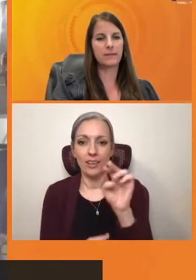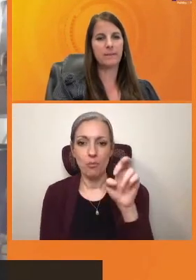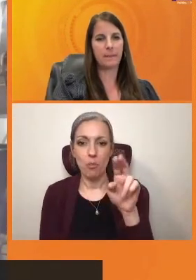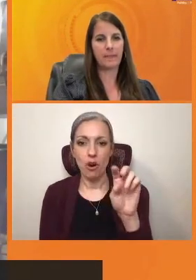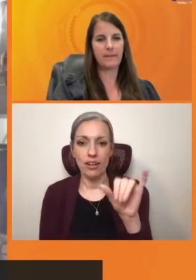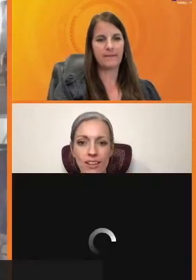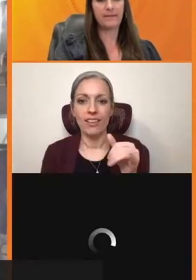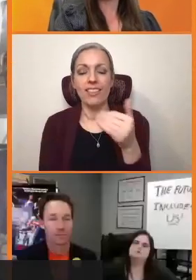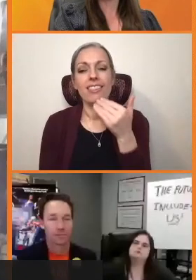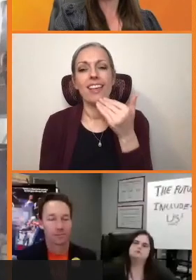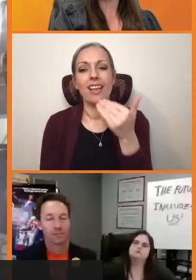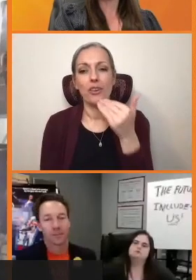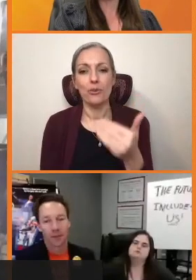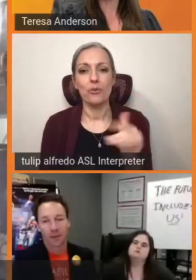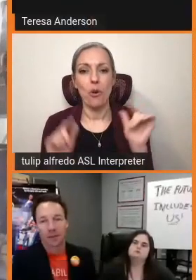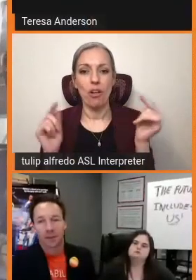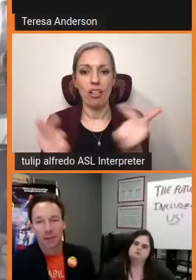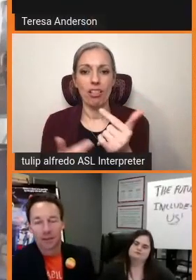Thank you, everyone.